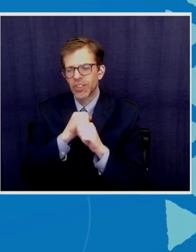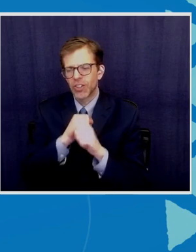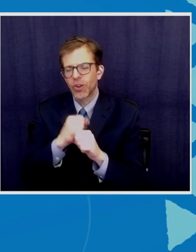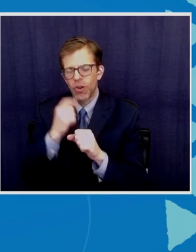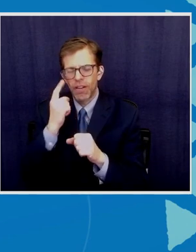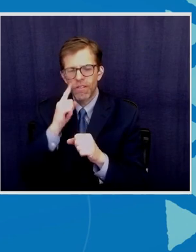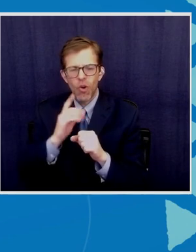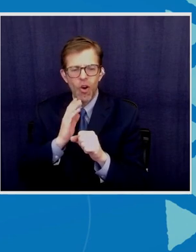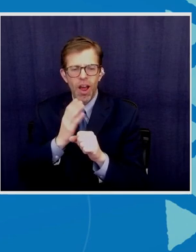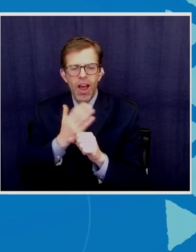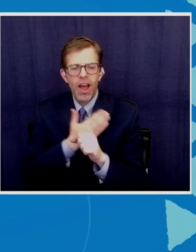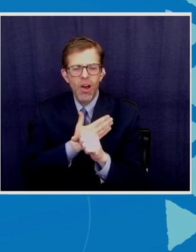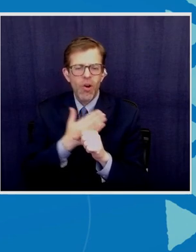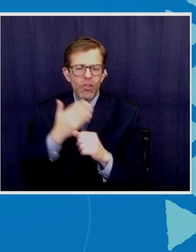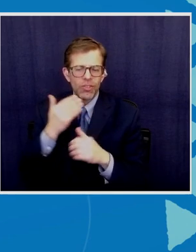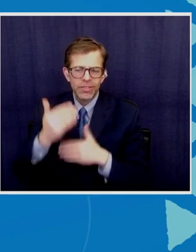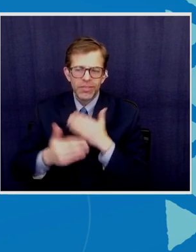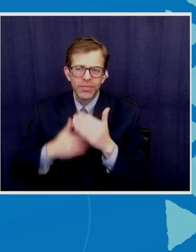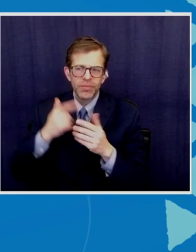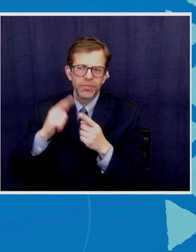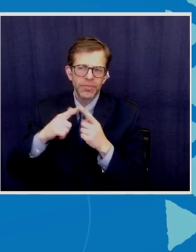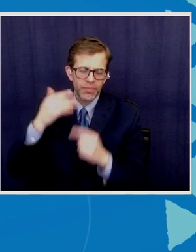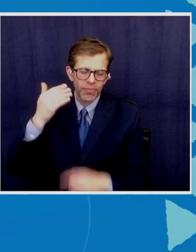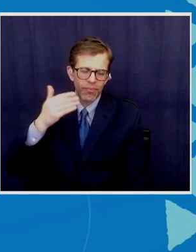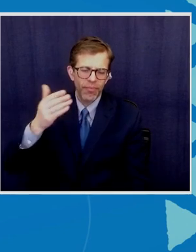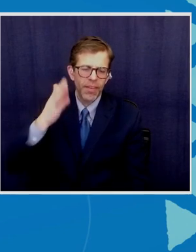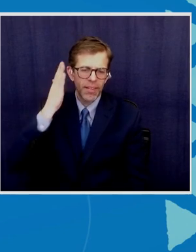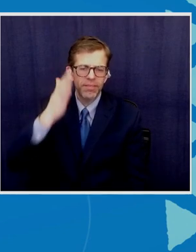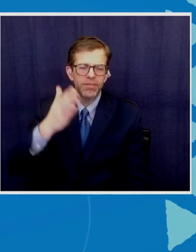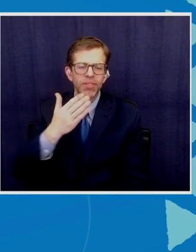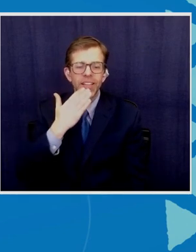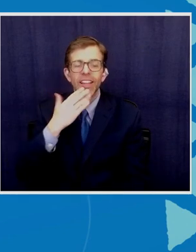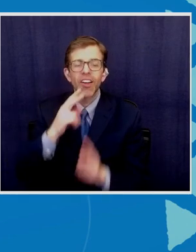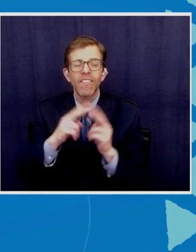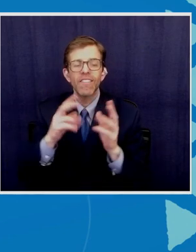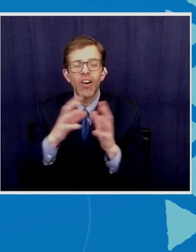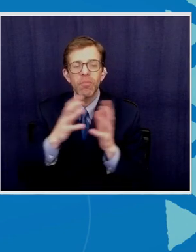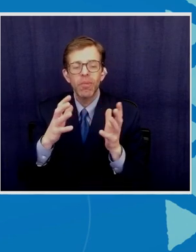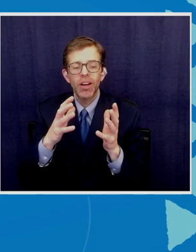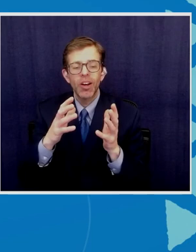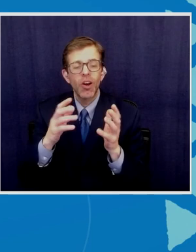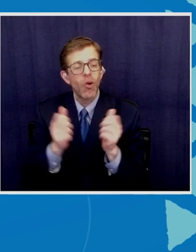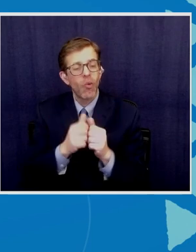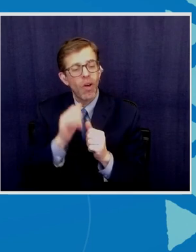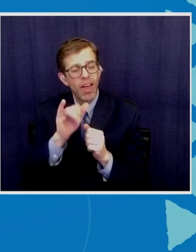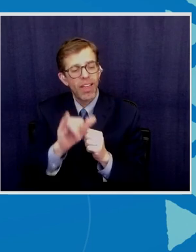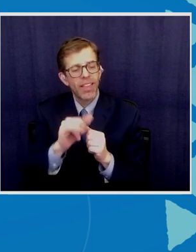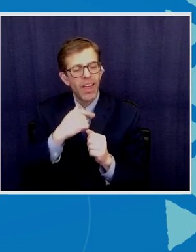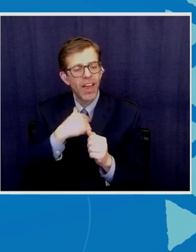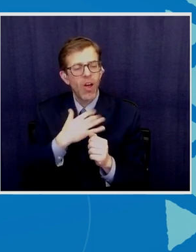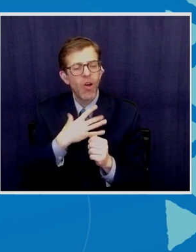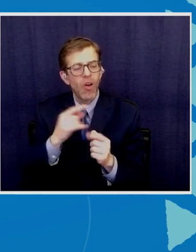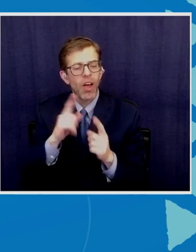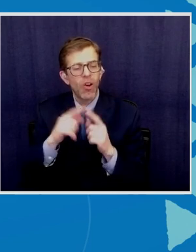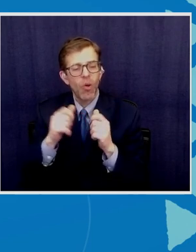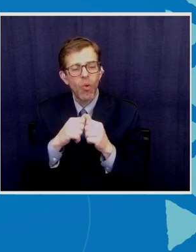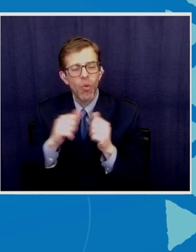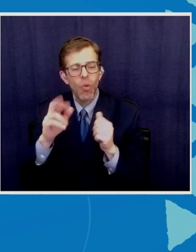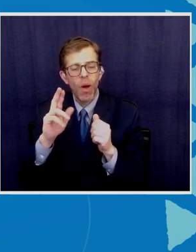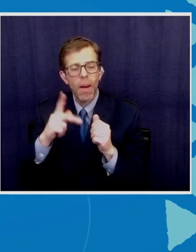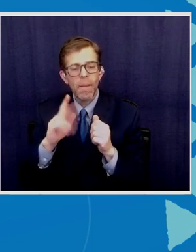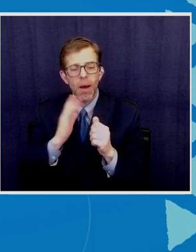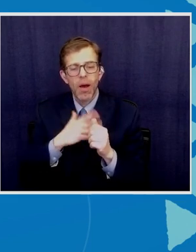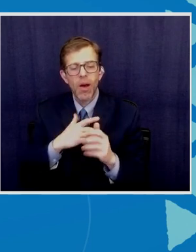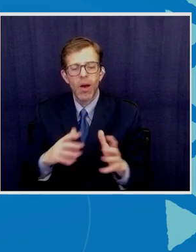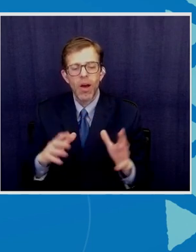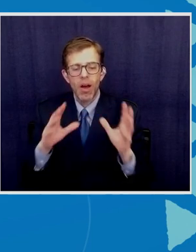generations and the future. Thank you very much. And with this, I'd like to wrap up our sessions on